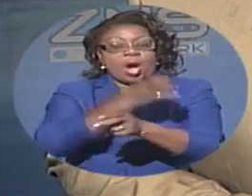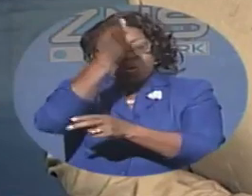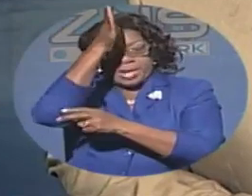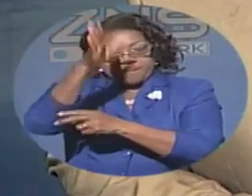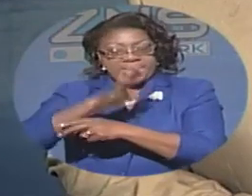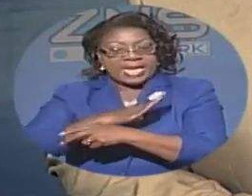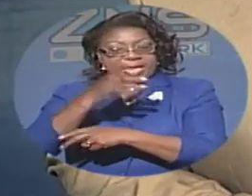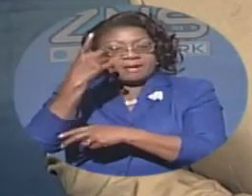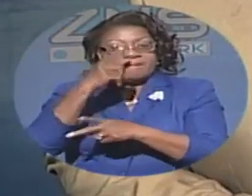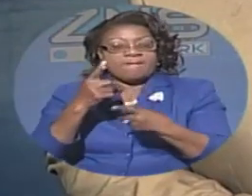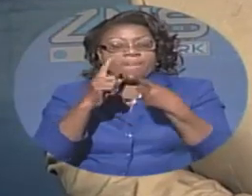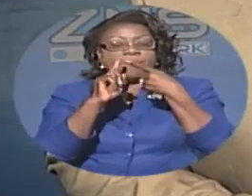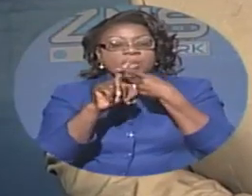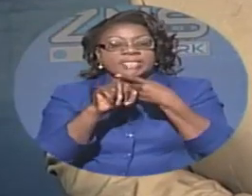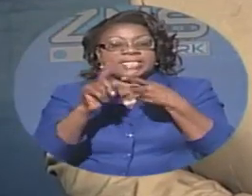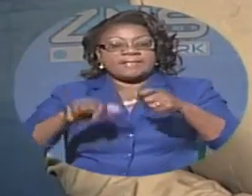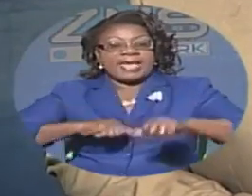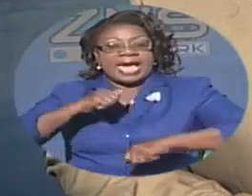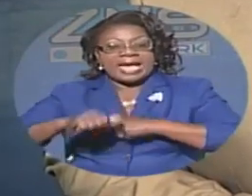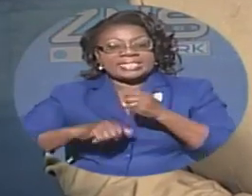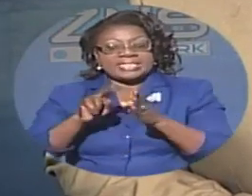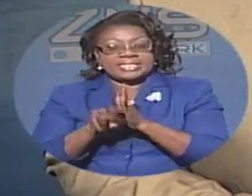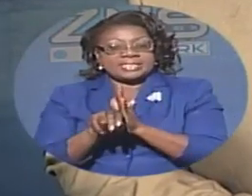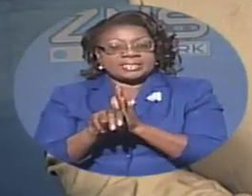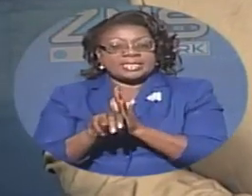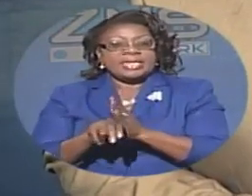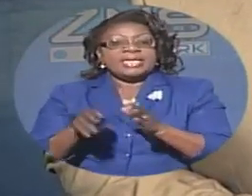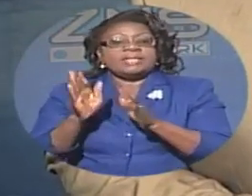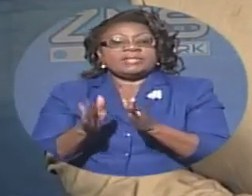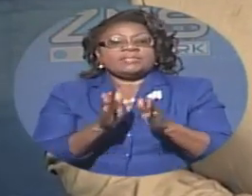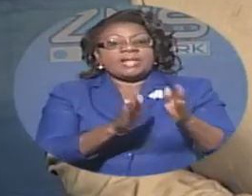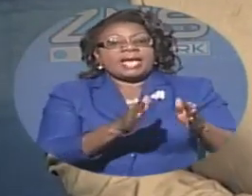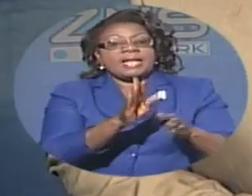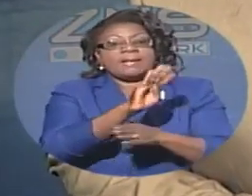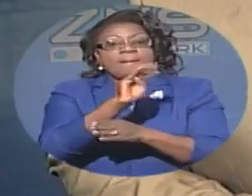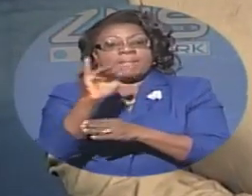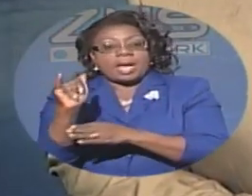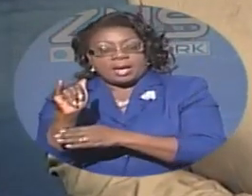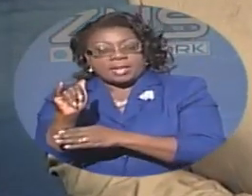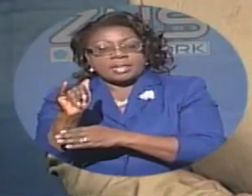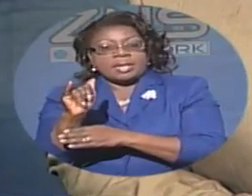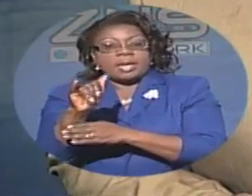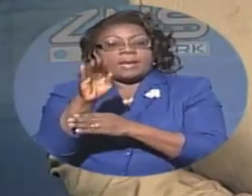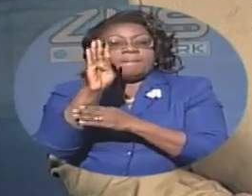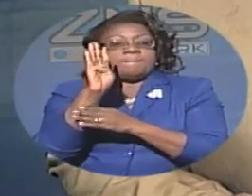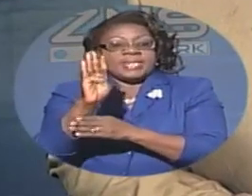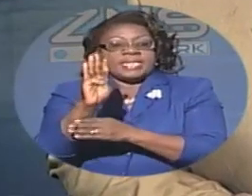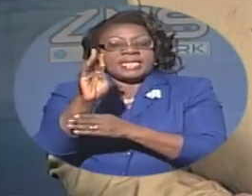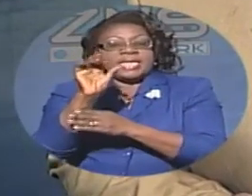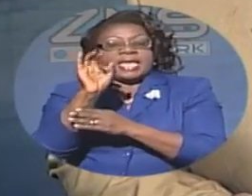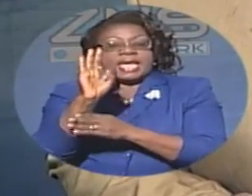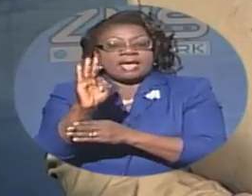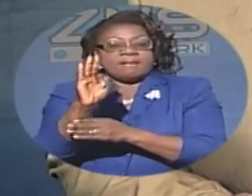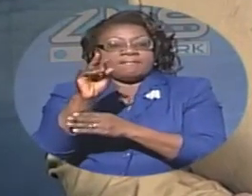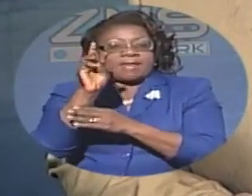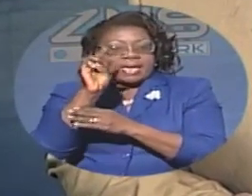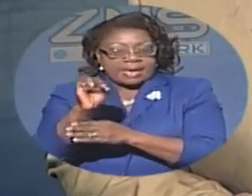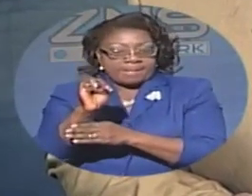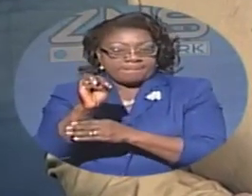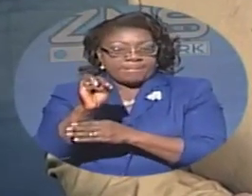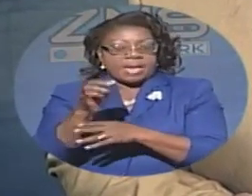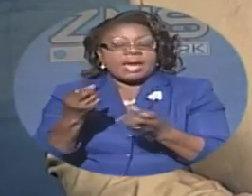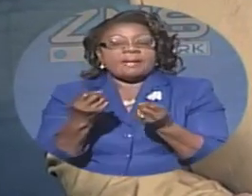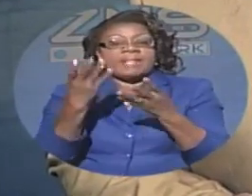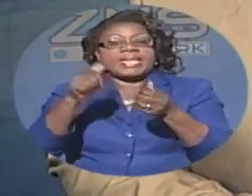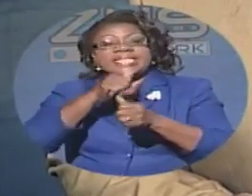steward has more on the event organized by bahamas faith ministries that many deem will reverse a negative cycle in our country now that the men